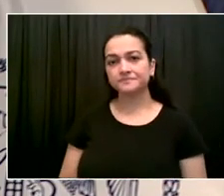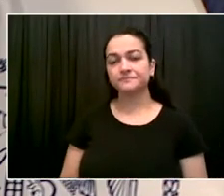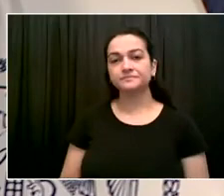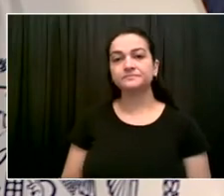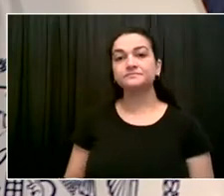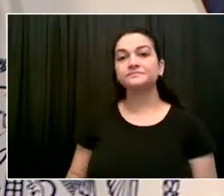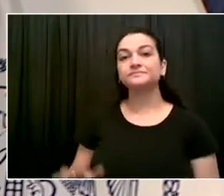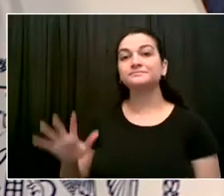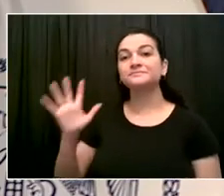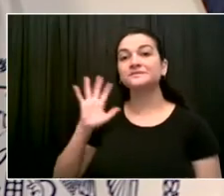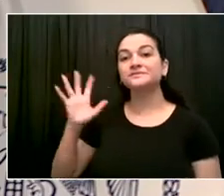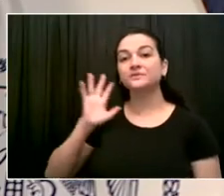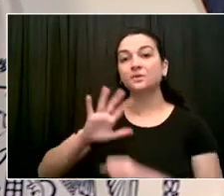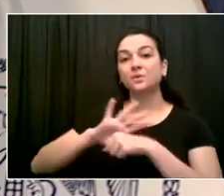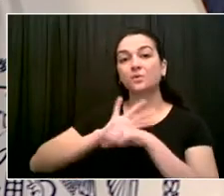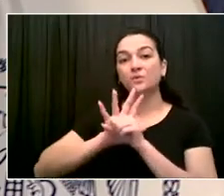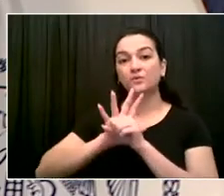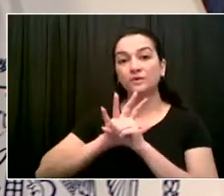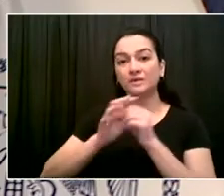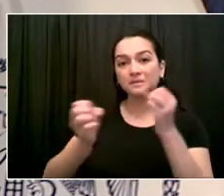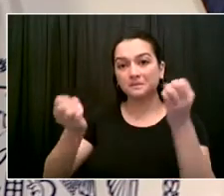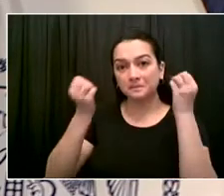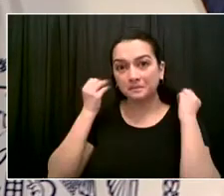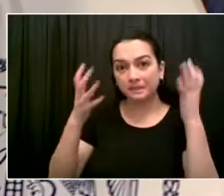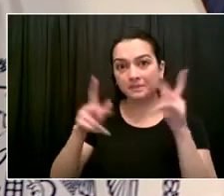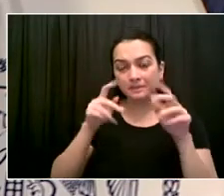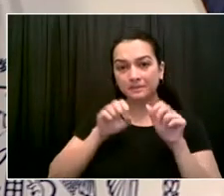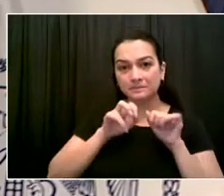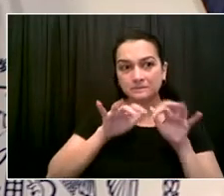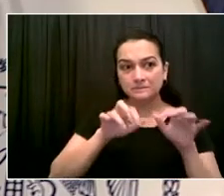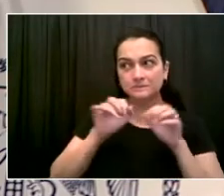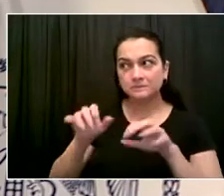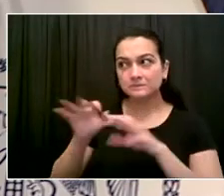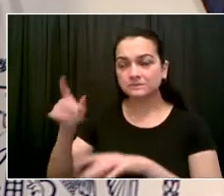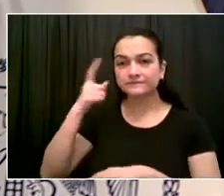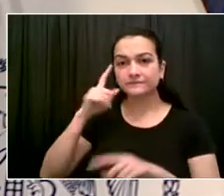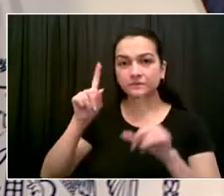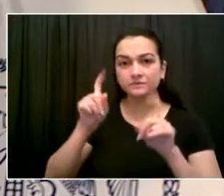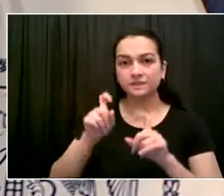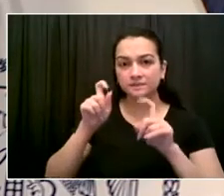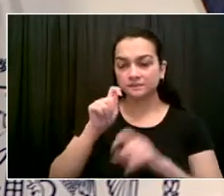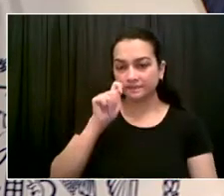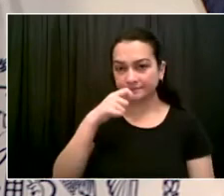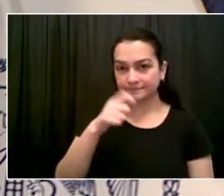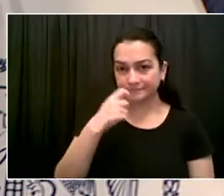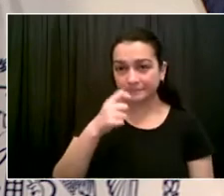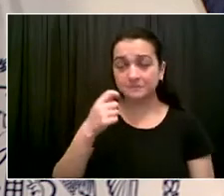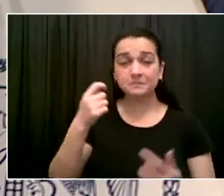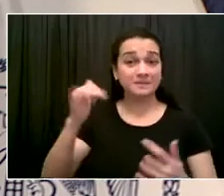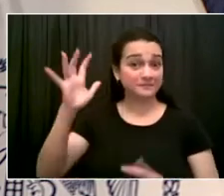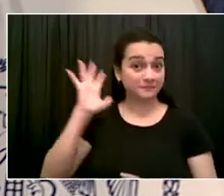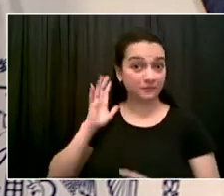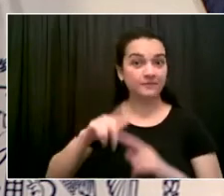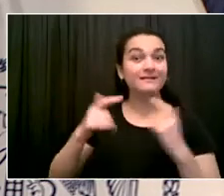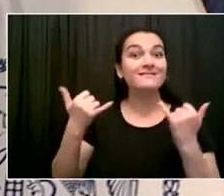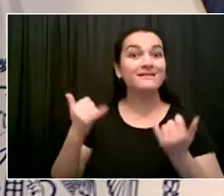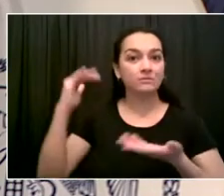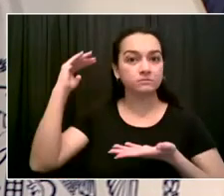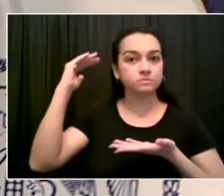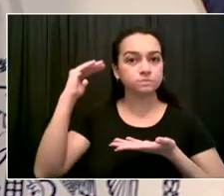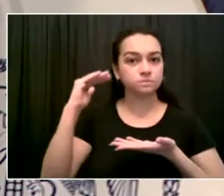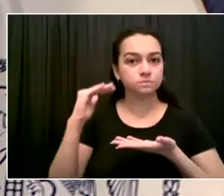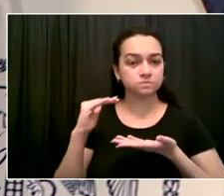because fewer people getting tested and more likely people who think that they may have a problem. So we're not getting as clean a cross section of the community.